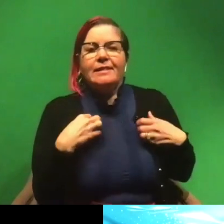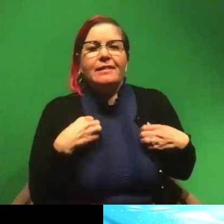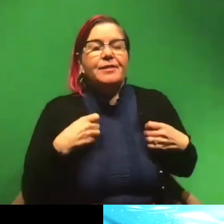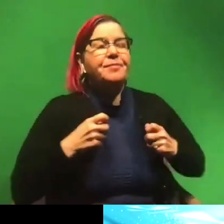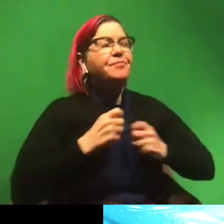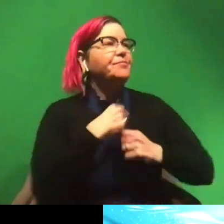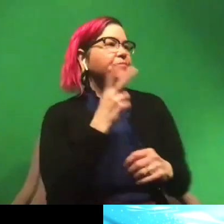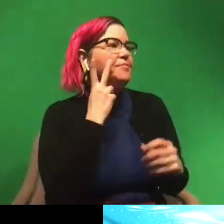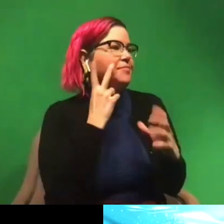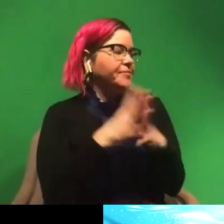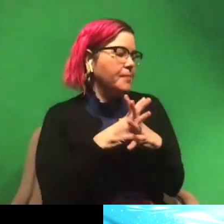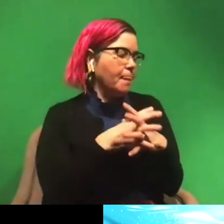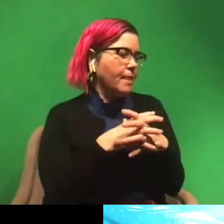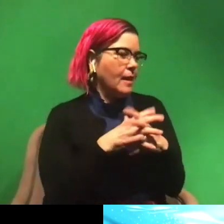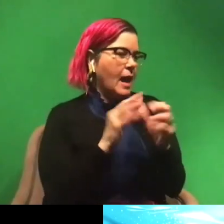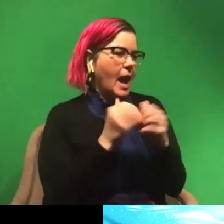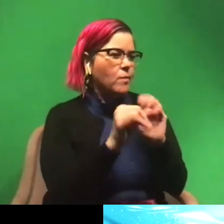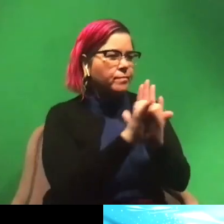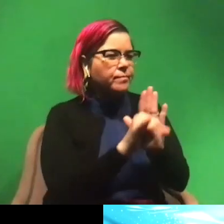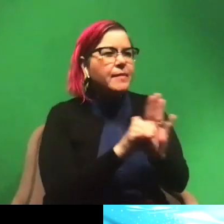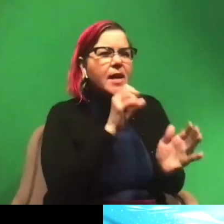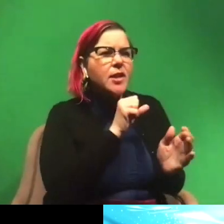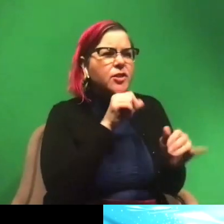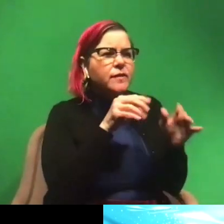let's see. Uh, how do you tell the age of a shark?